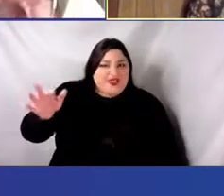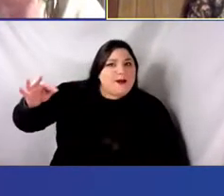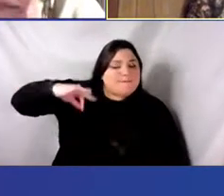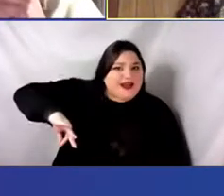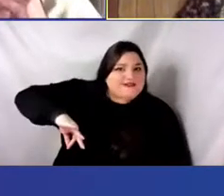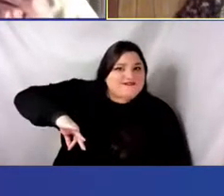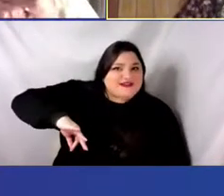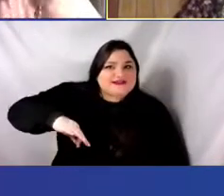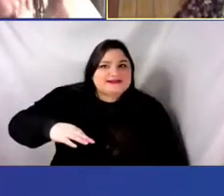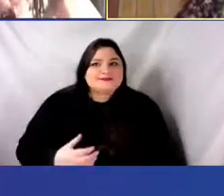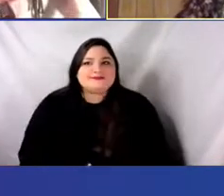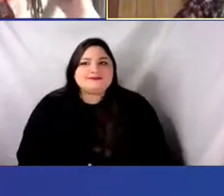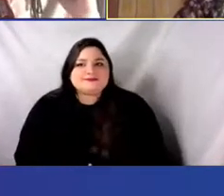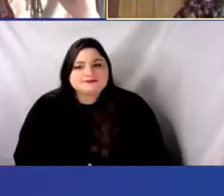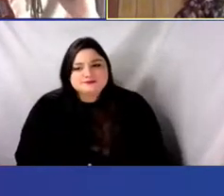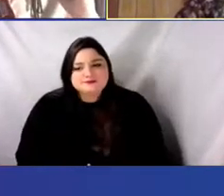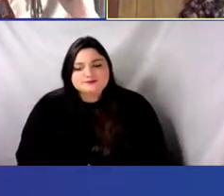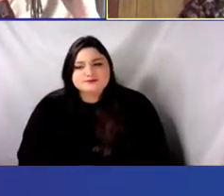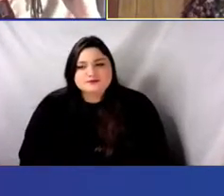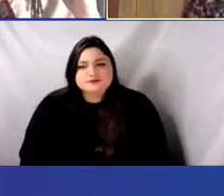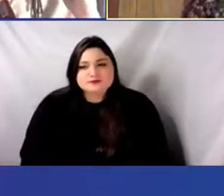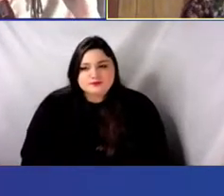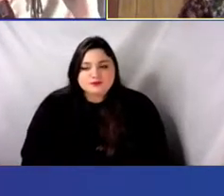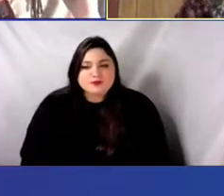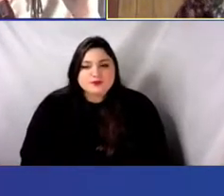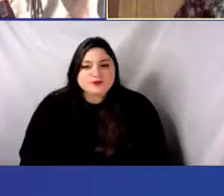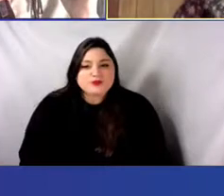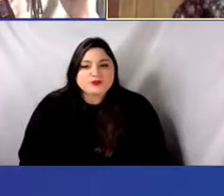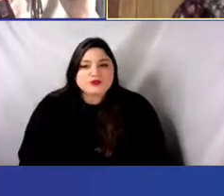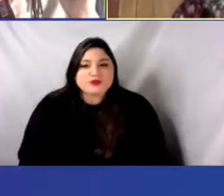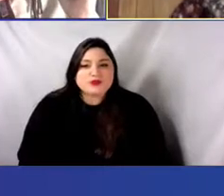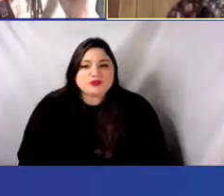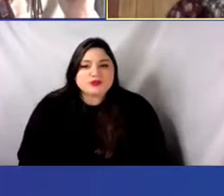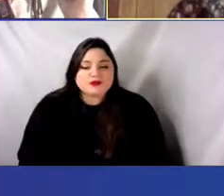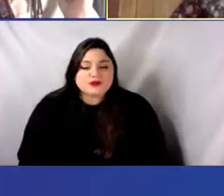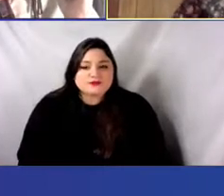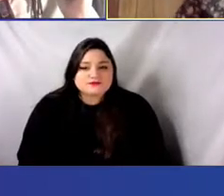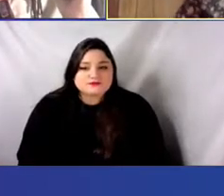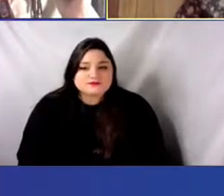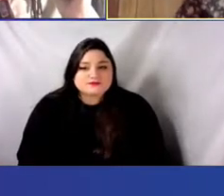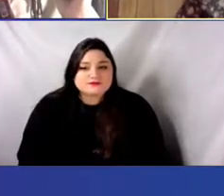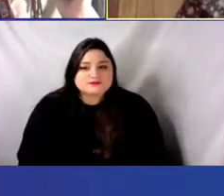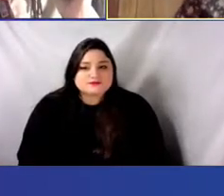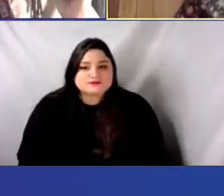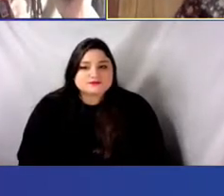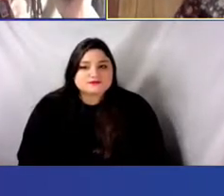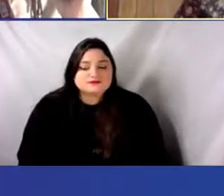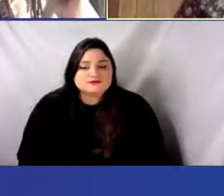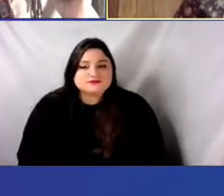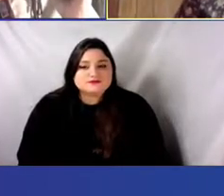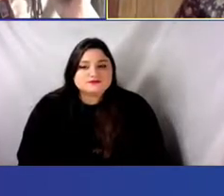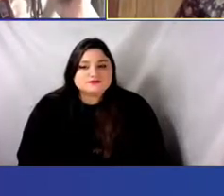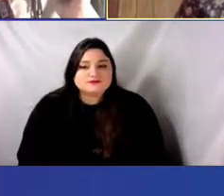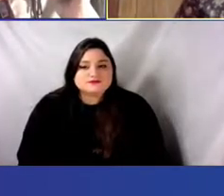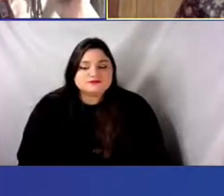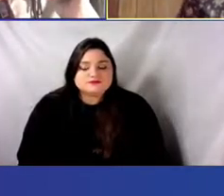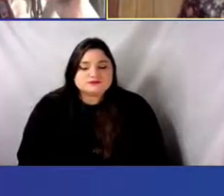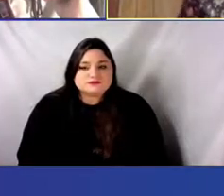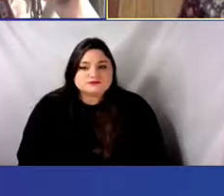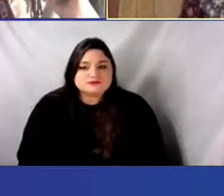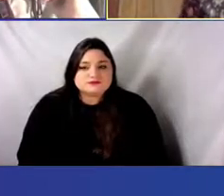not that there's, um, I, I, I think there's a power in